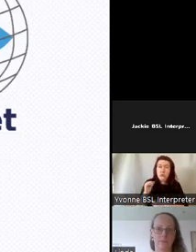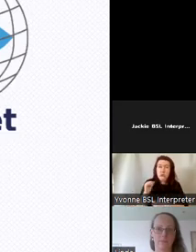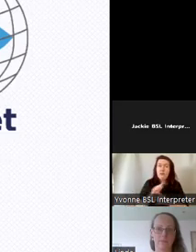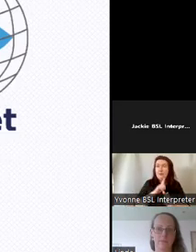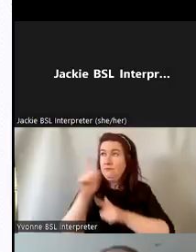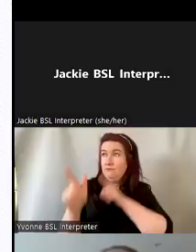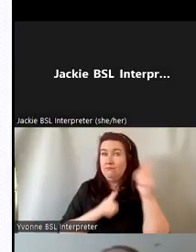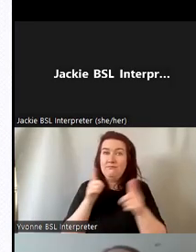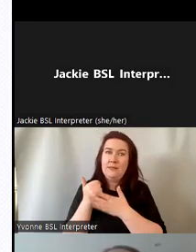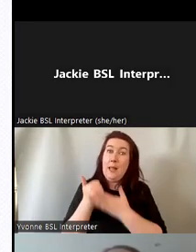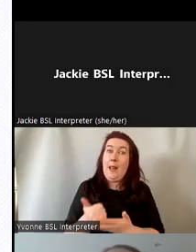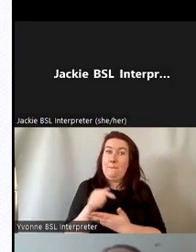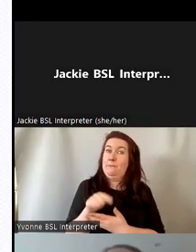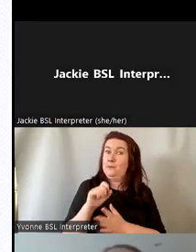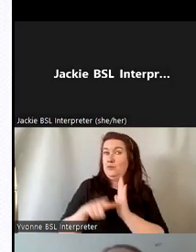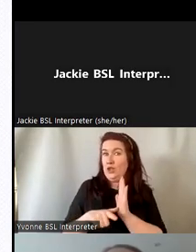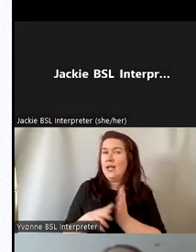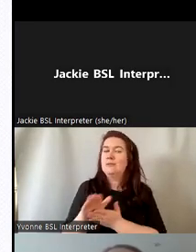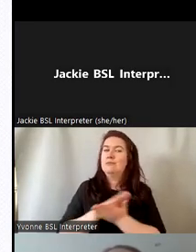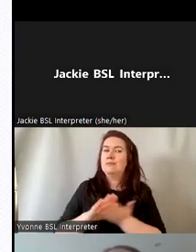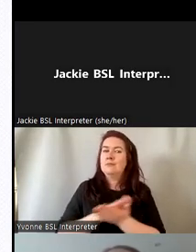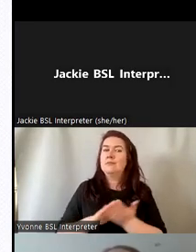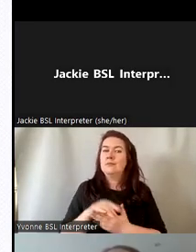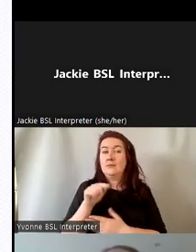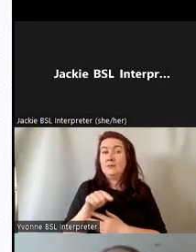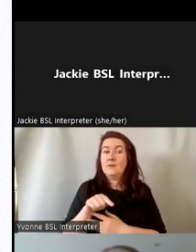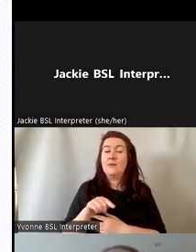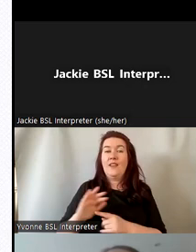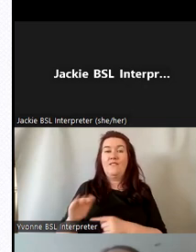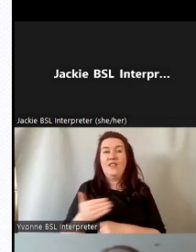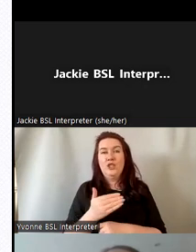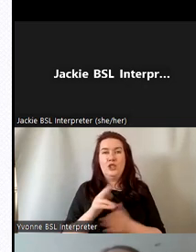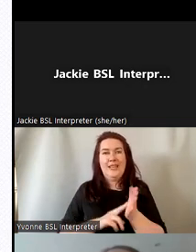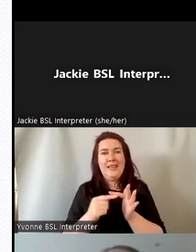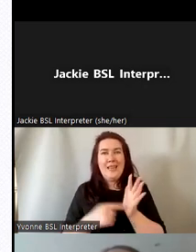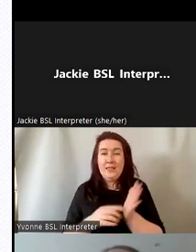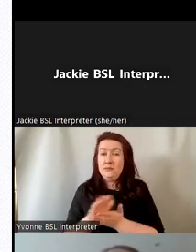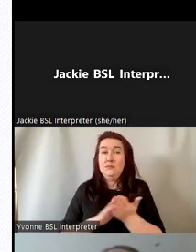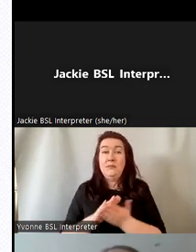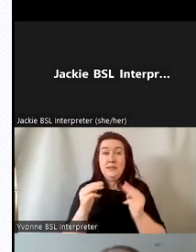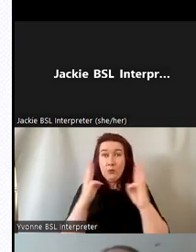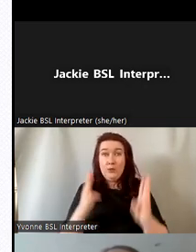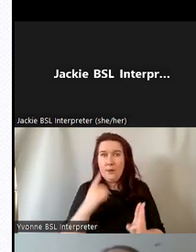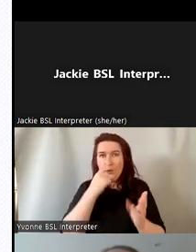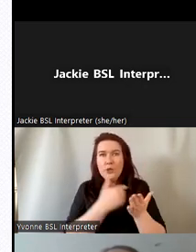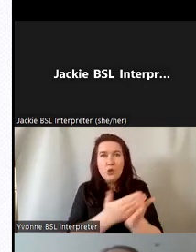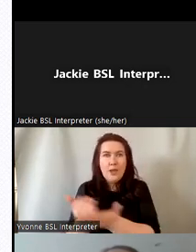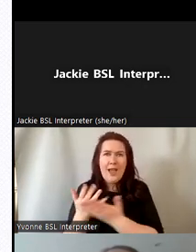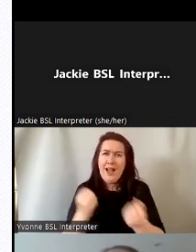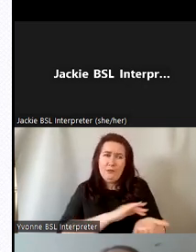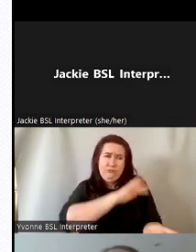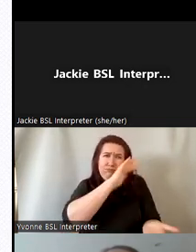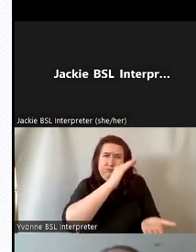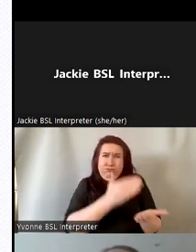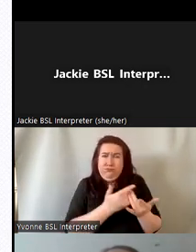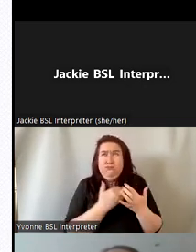uh that fishnet was enabled the museum to share it huge huge collection of archive images um which are